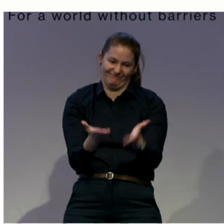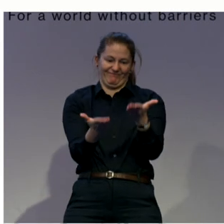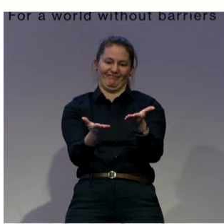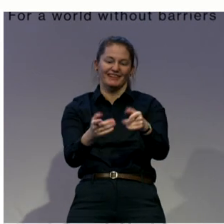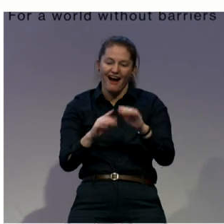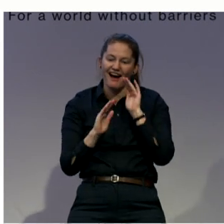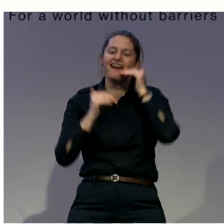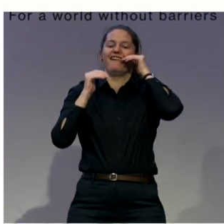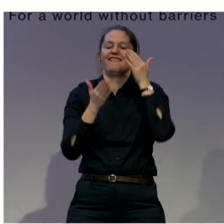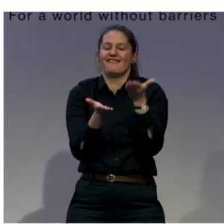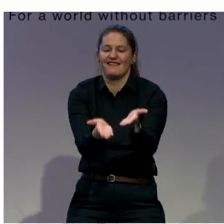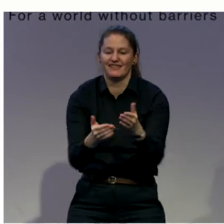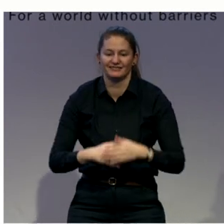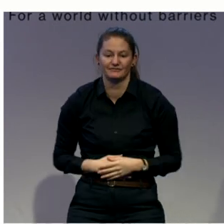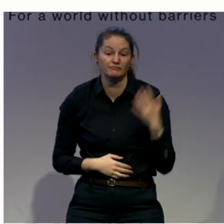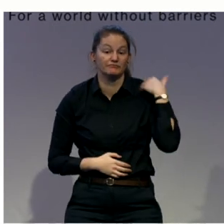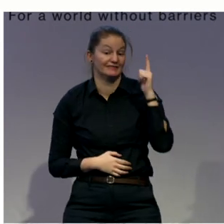over 5,000 stakeholders.